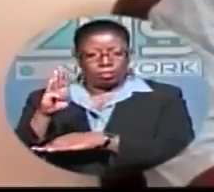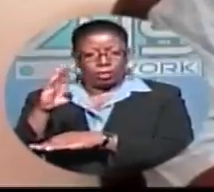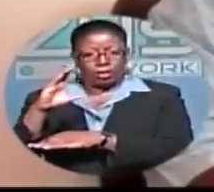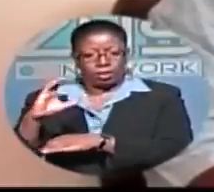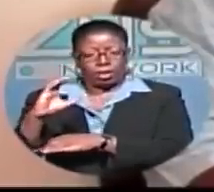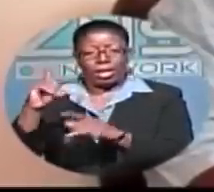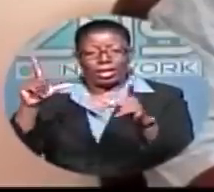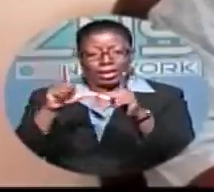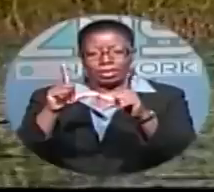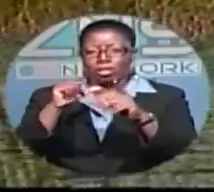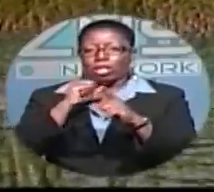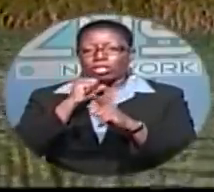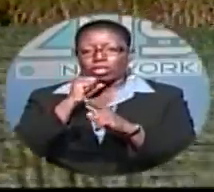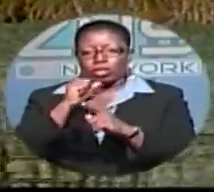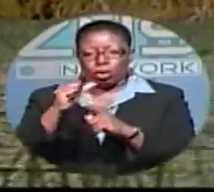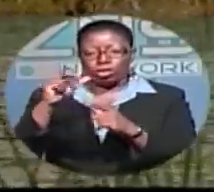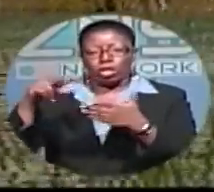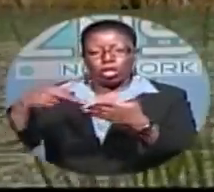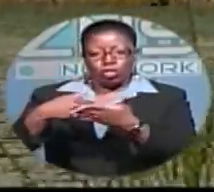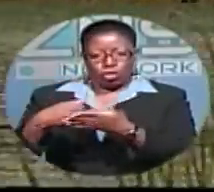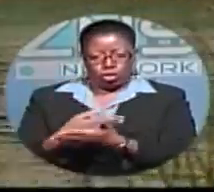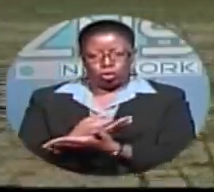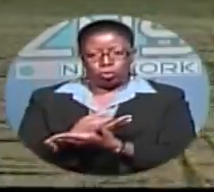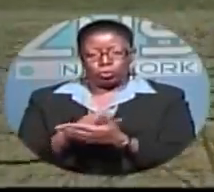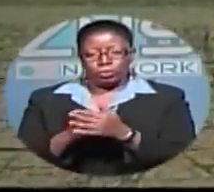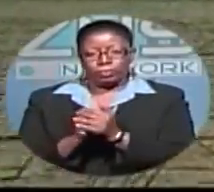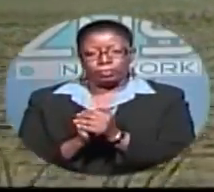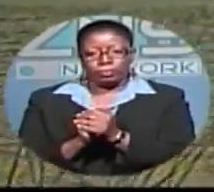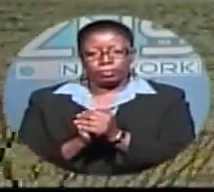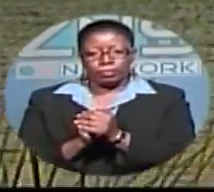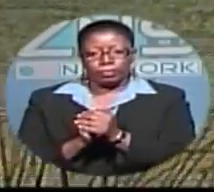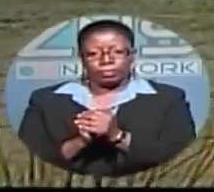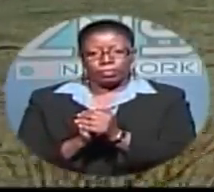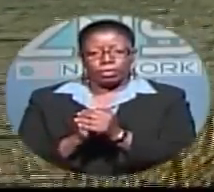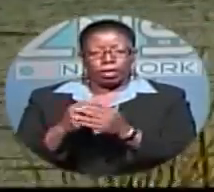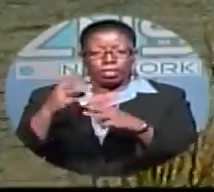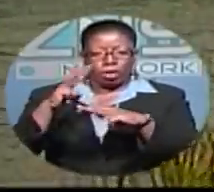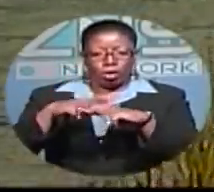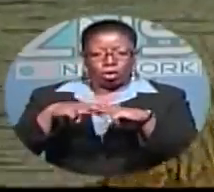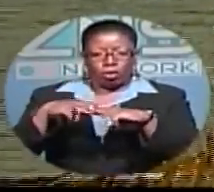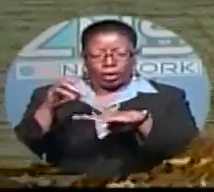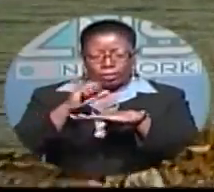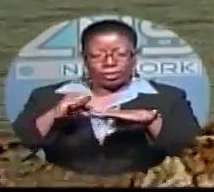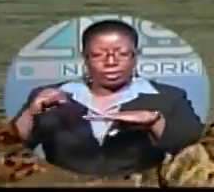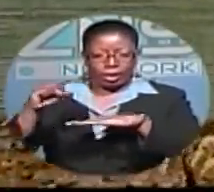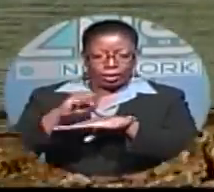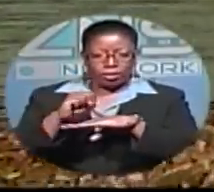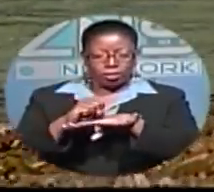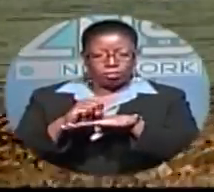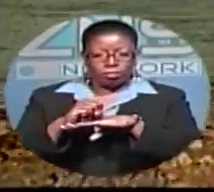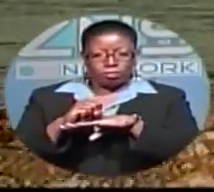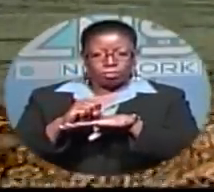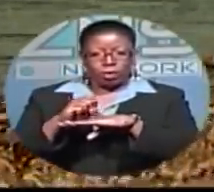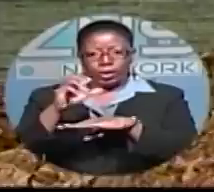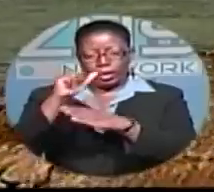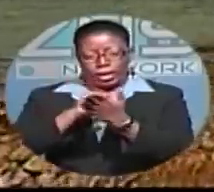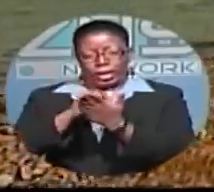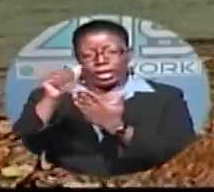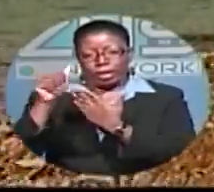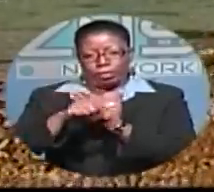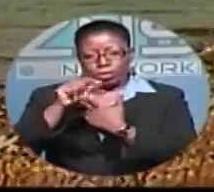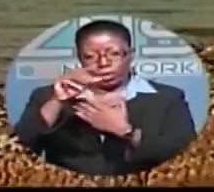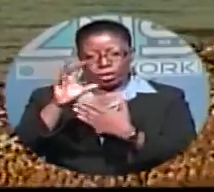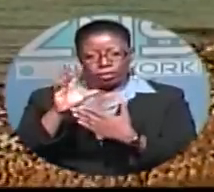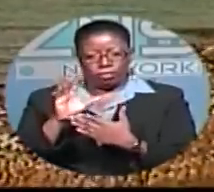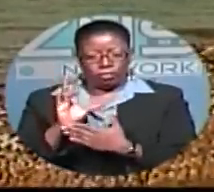have not been renewed. According to BPC's website, the company submitted payment on April 25th for annual rental of five petroleum